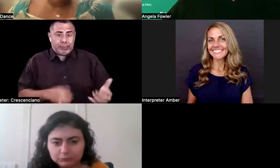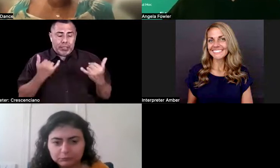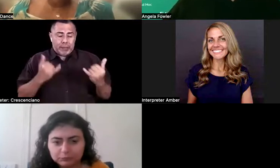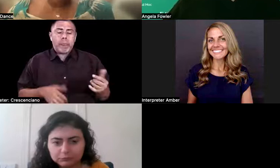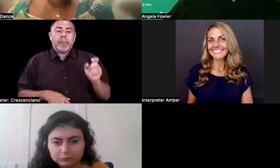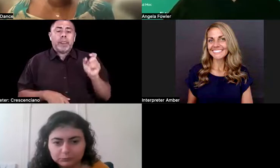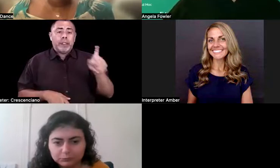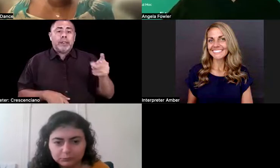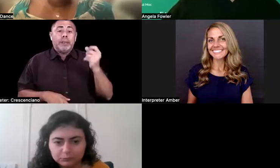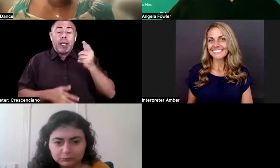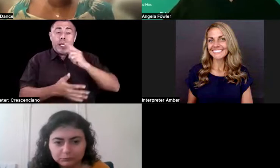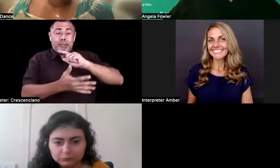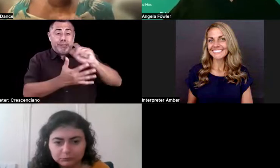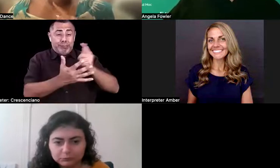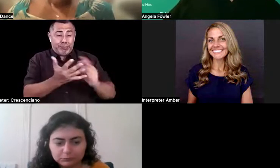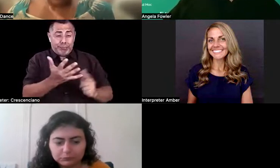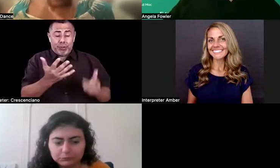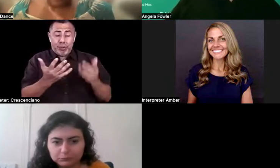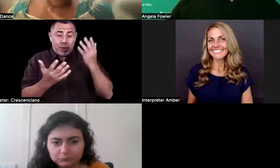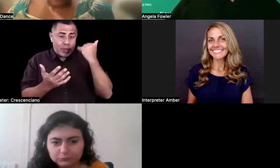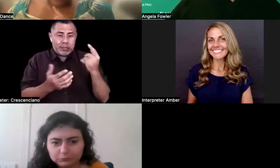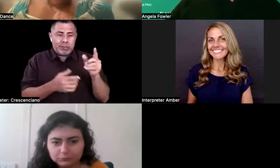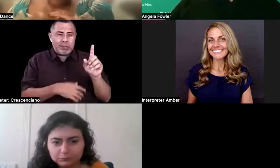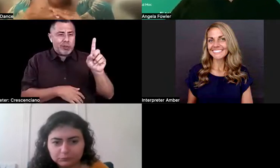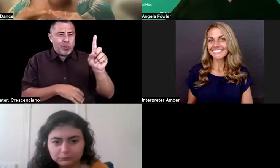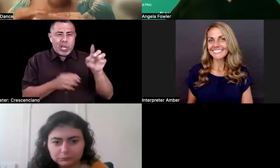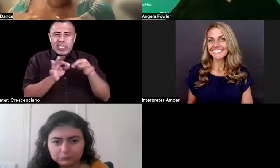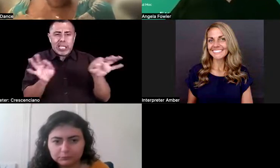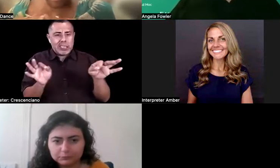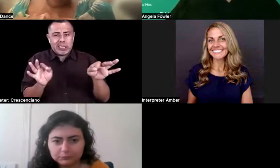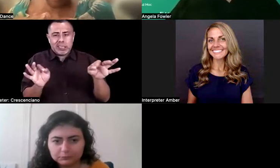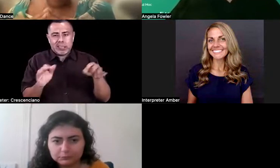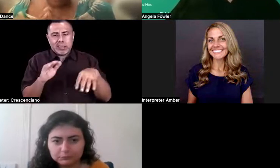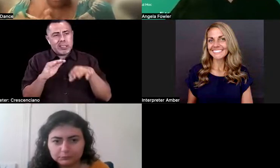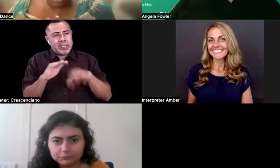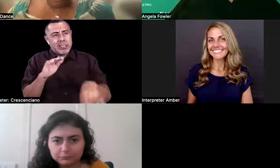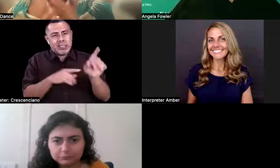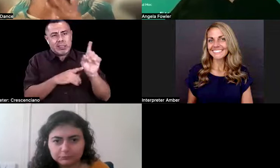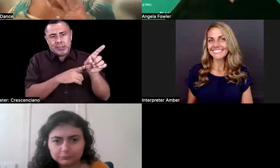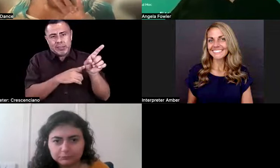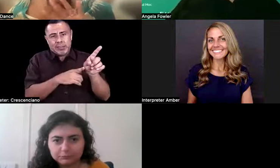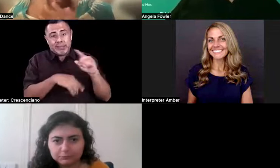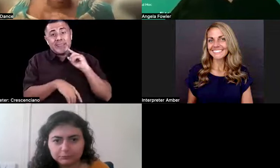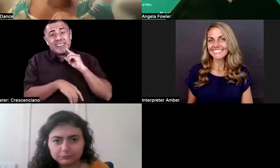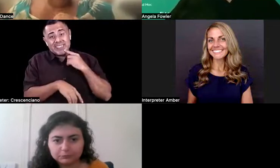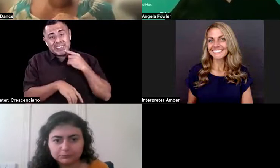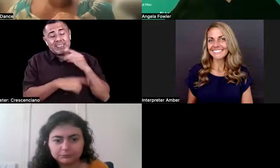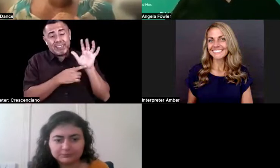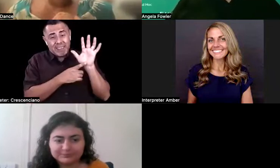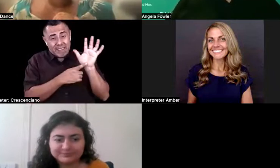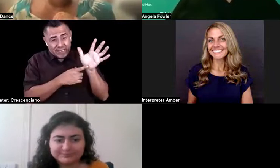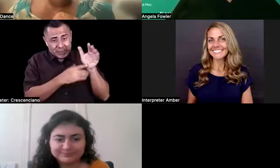lightning round, because you get like one sentence, less than a minute, serious, five minutes left.